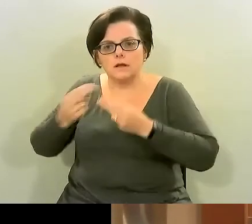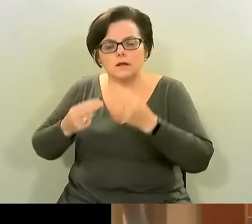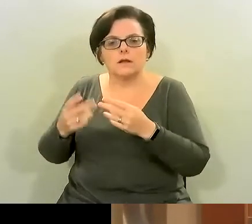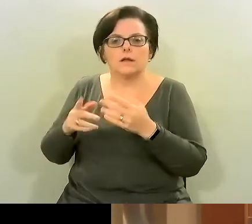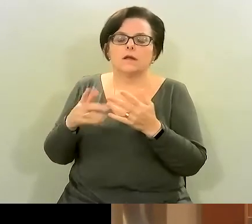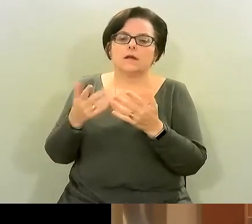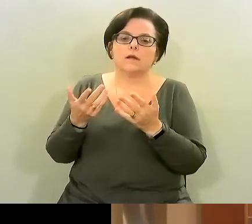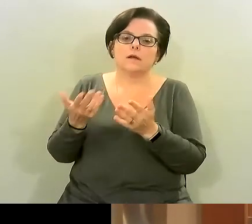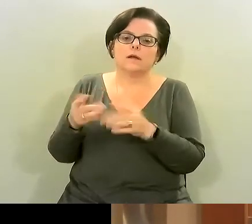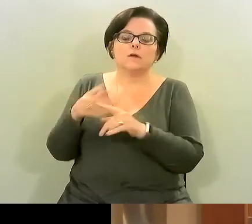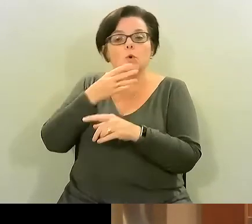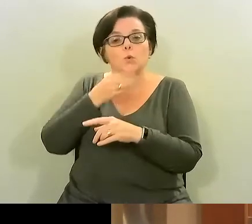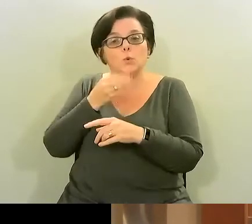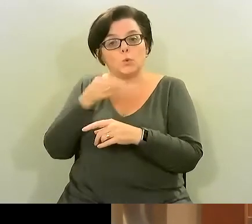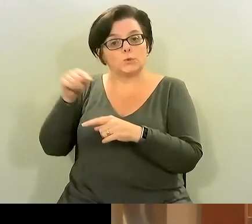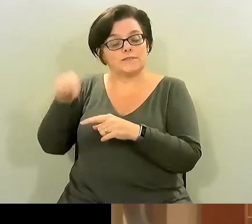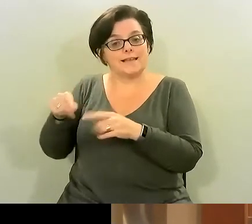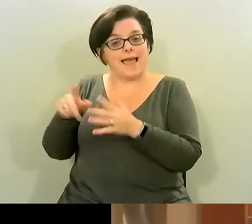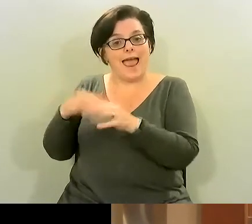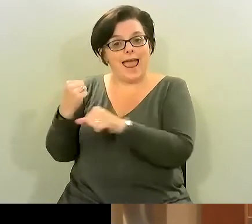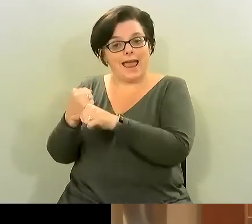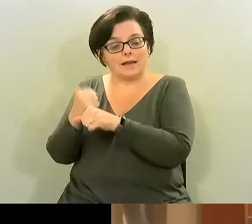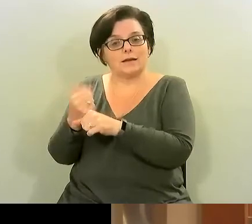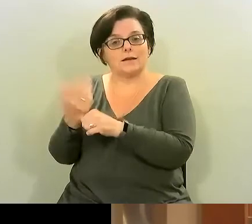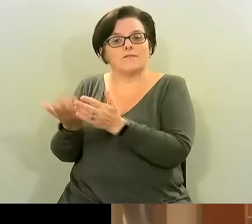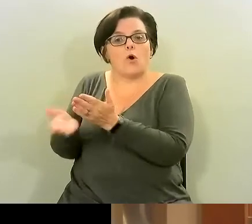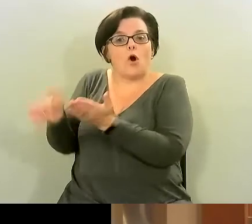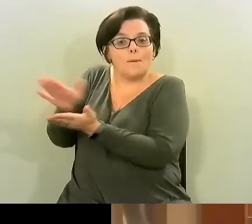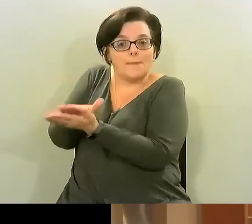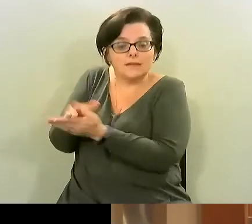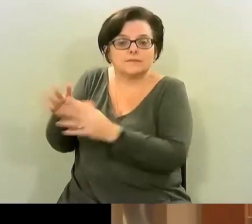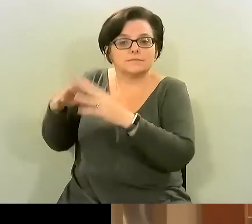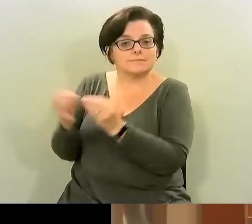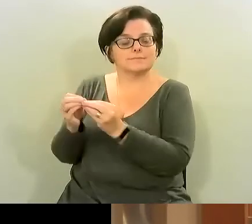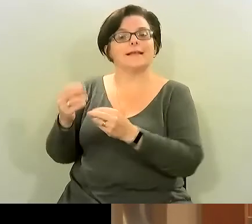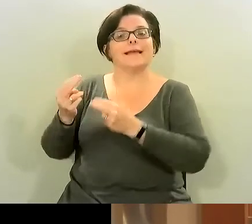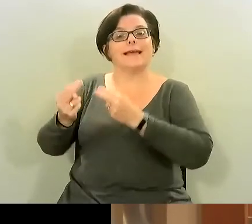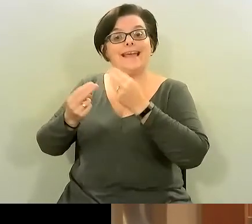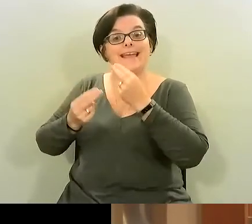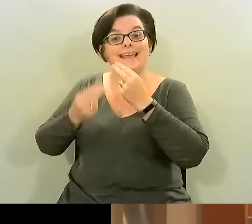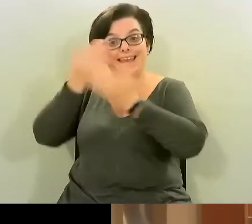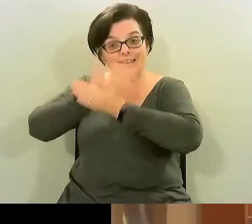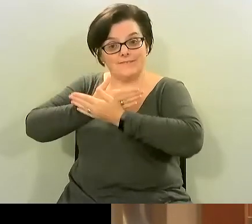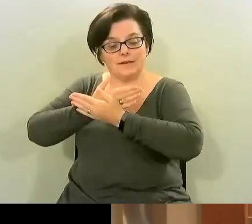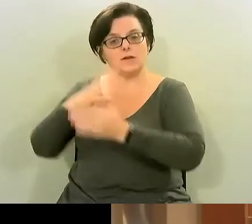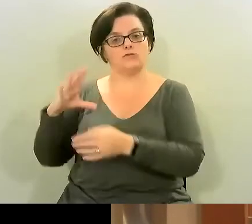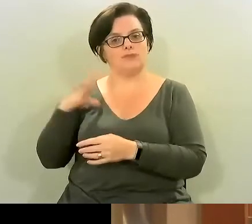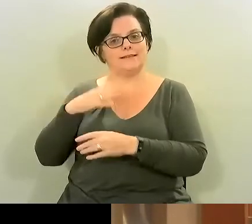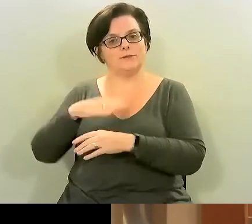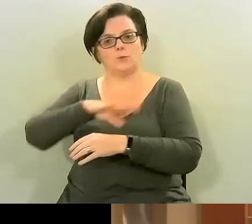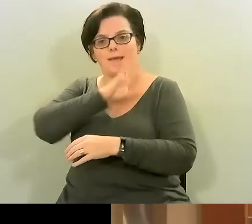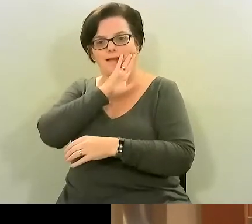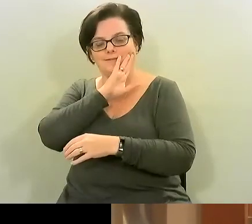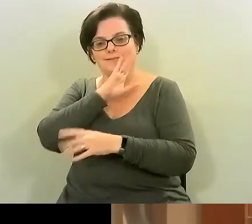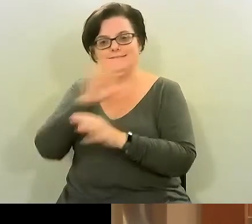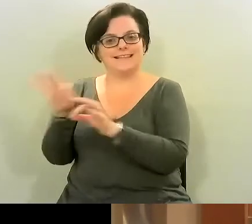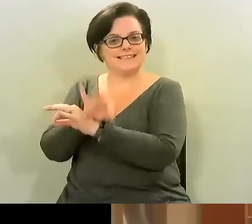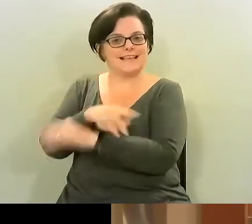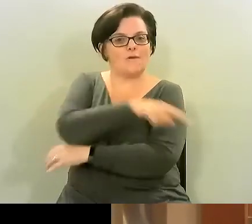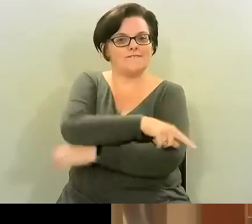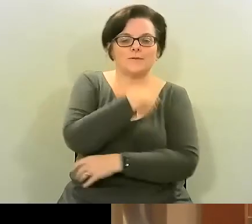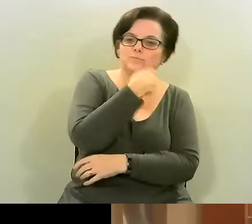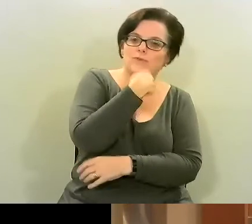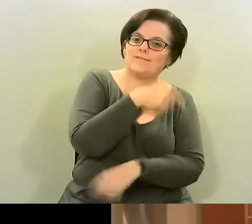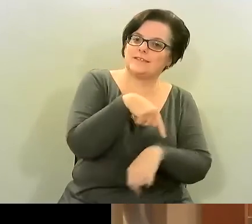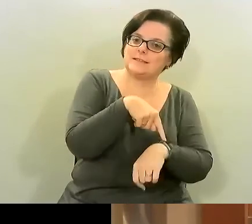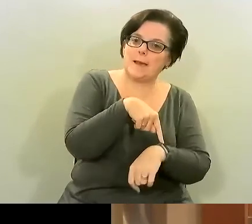omelet with those kinds of vegetables in them and start preparing for bed and instead of instead of having it for breakfast it's it's a it's